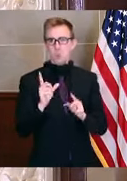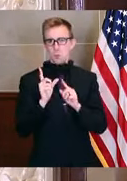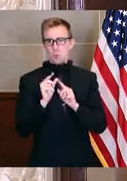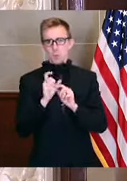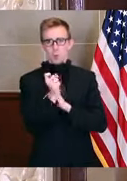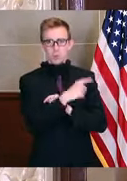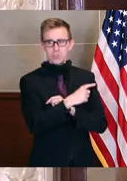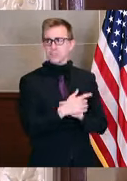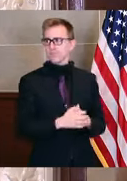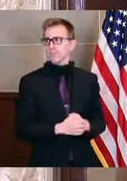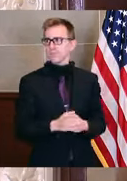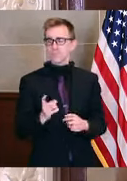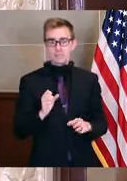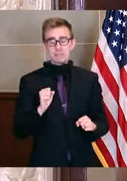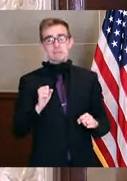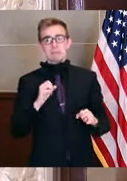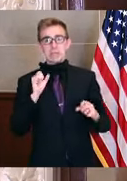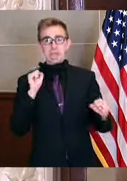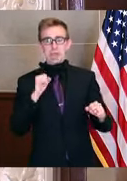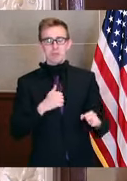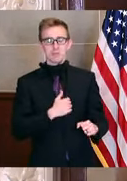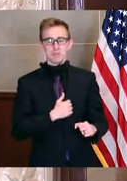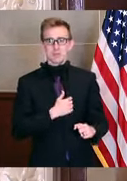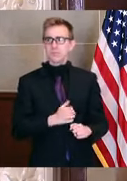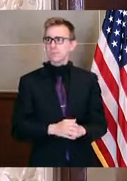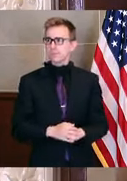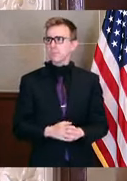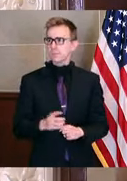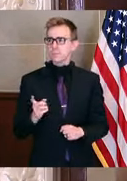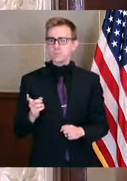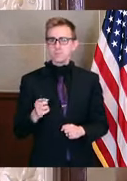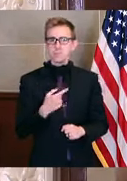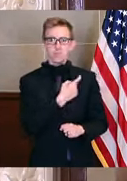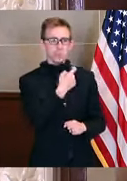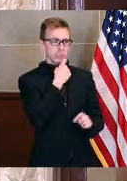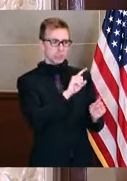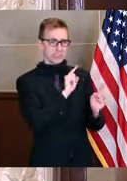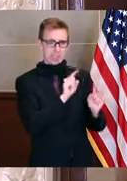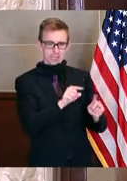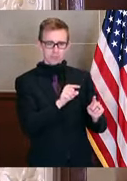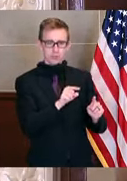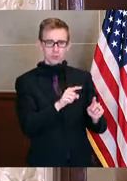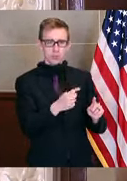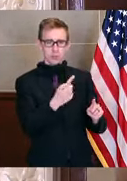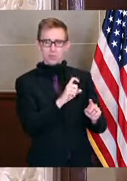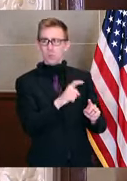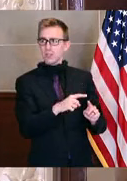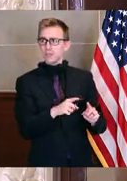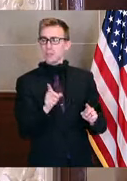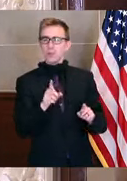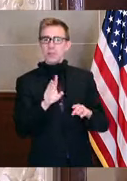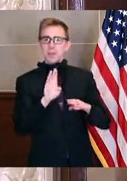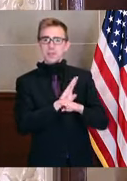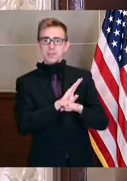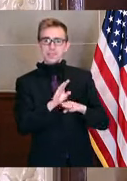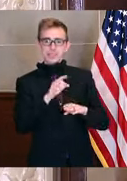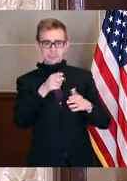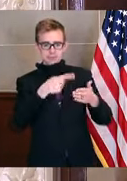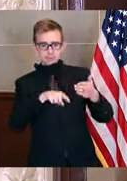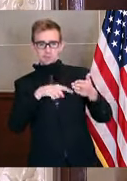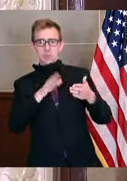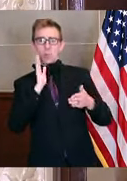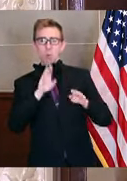Dr. Williams, oh, excuse me. Based on what you just answered and also that the doors of businesses are reopening